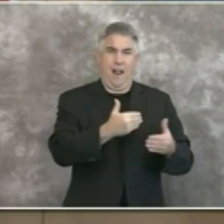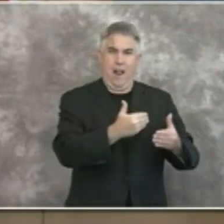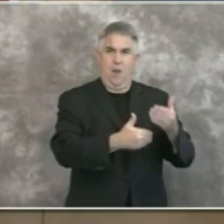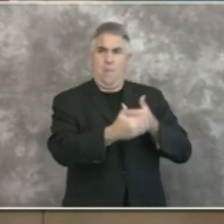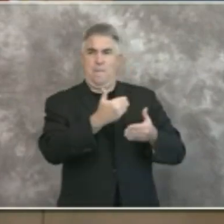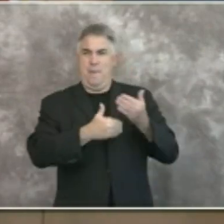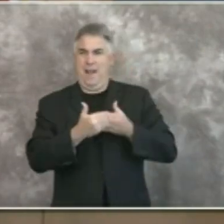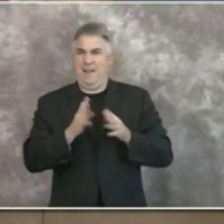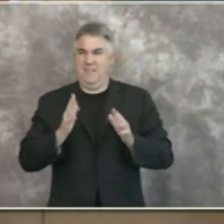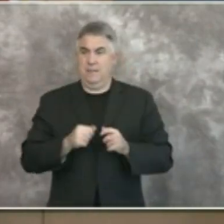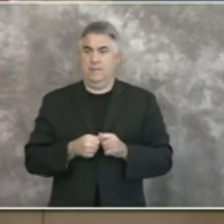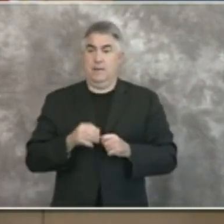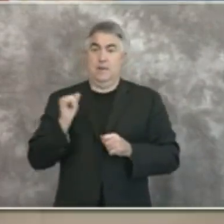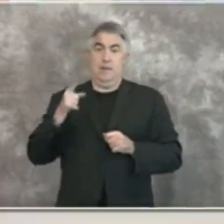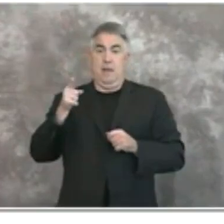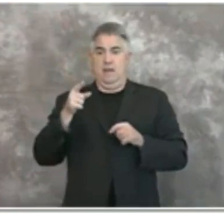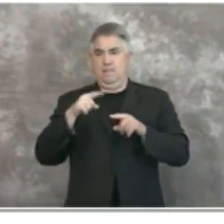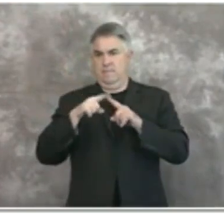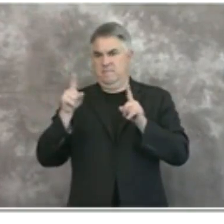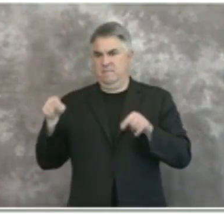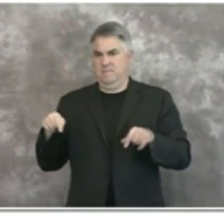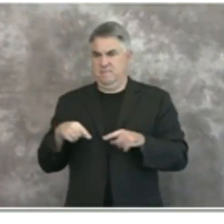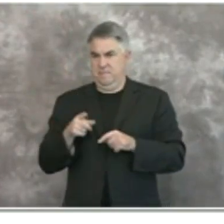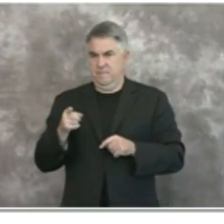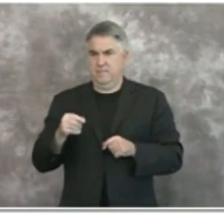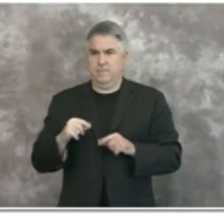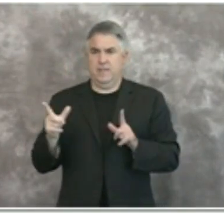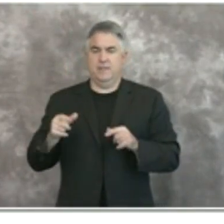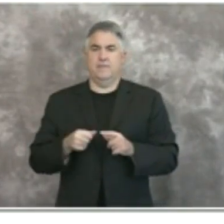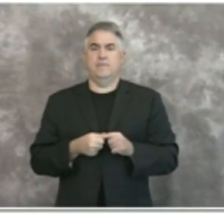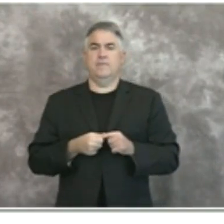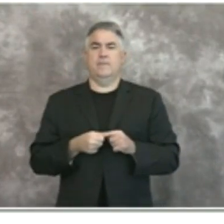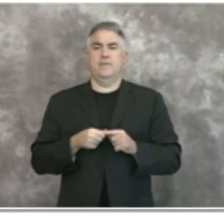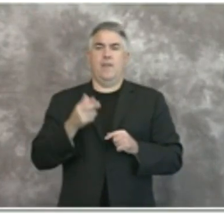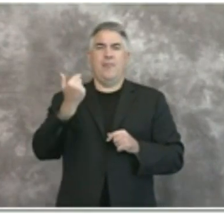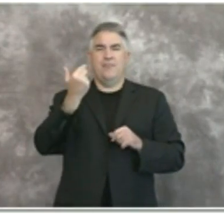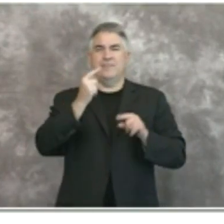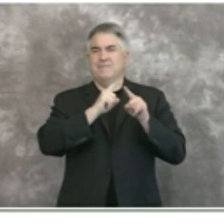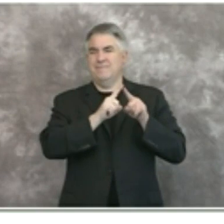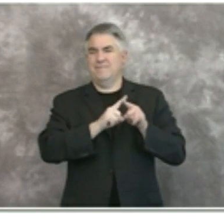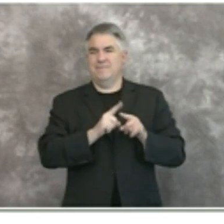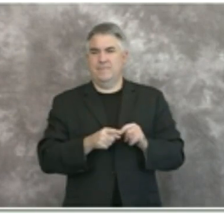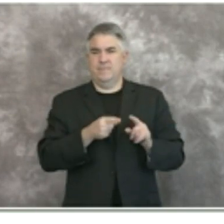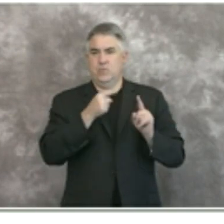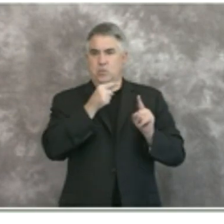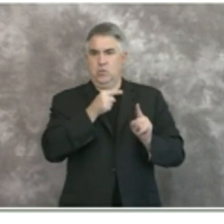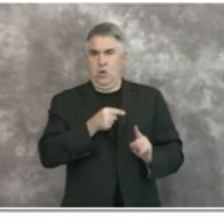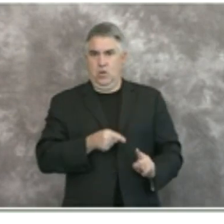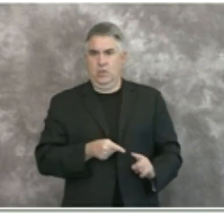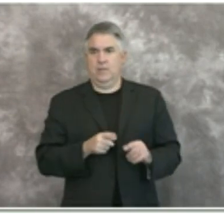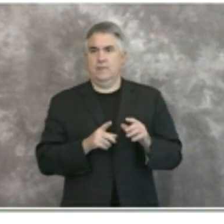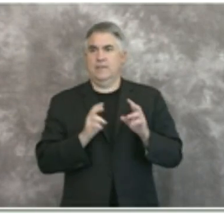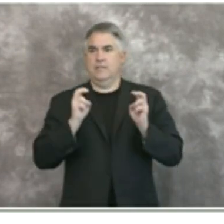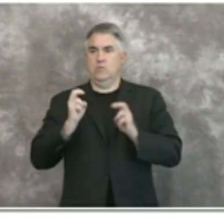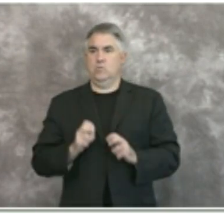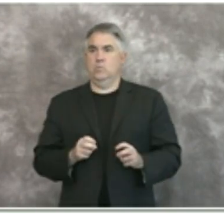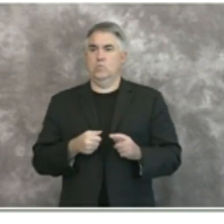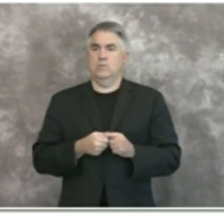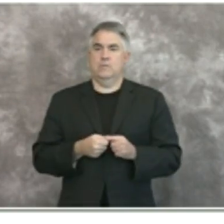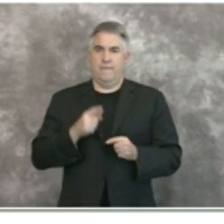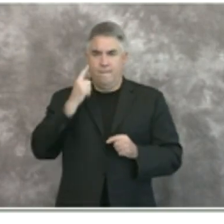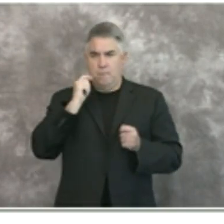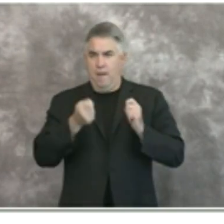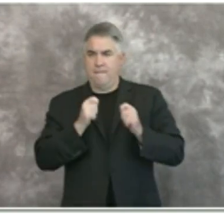slide here what you see here is the 13 uh triggers for modifying the public health officers order